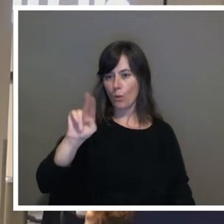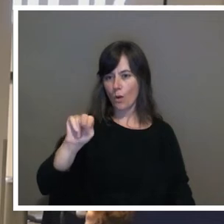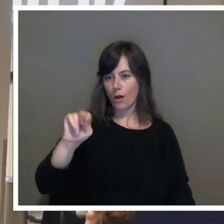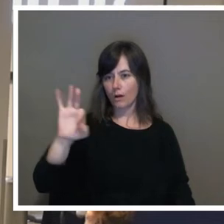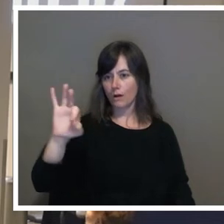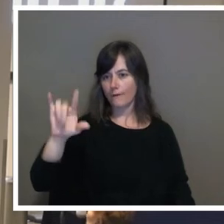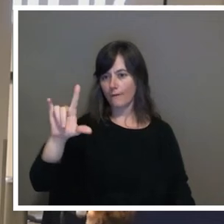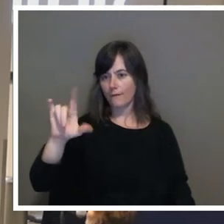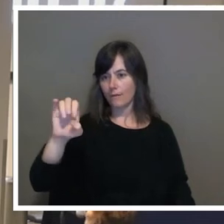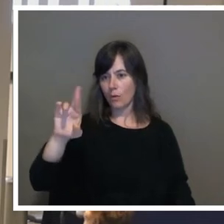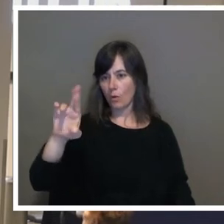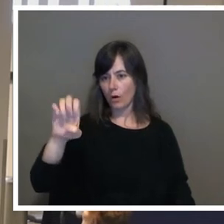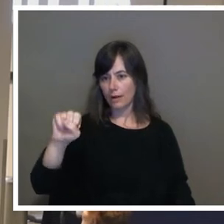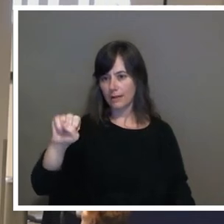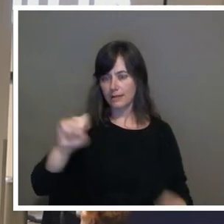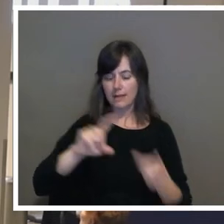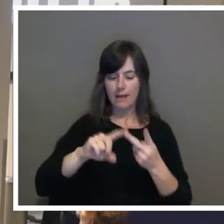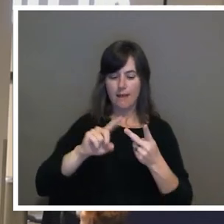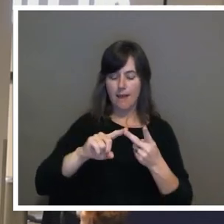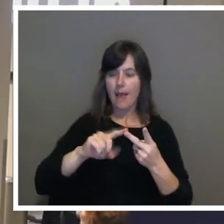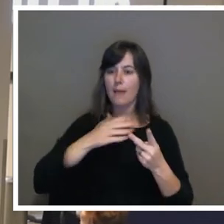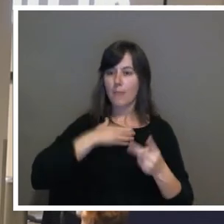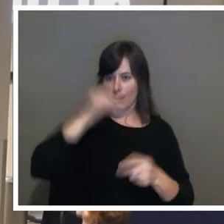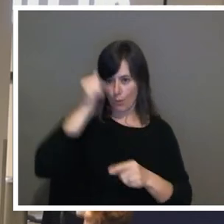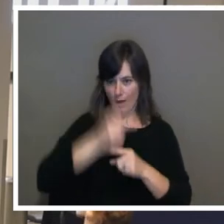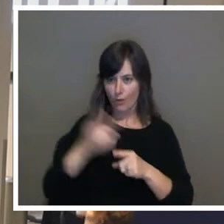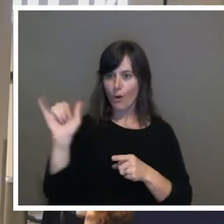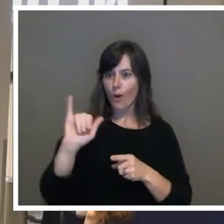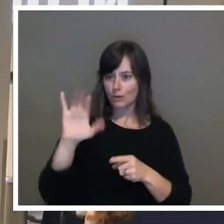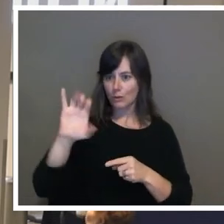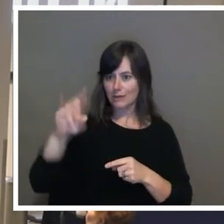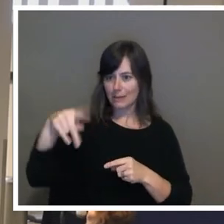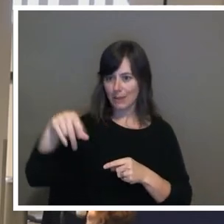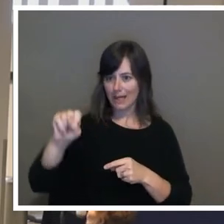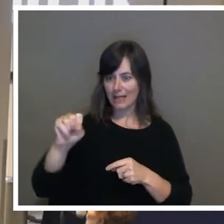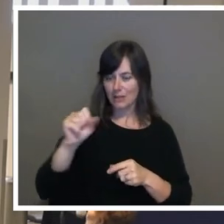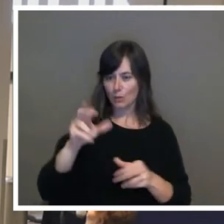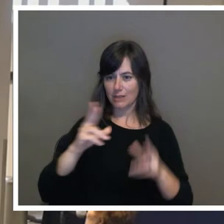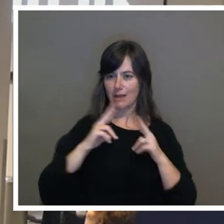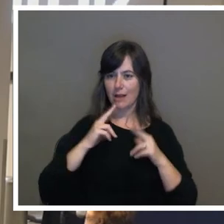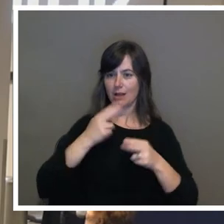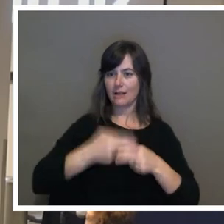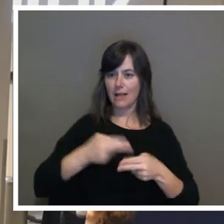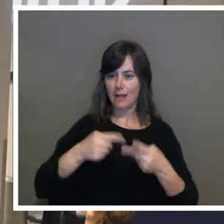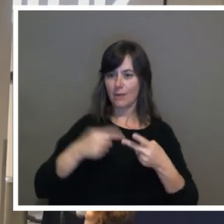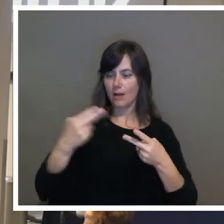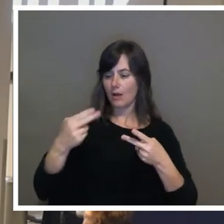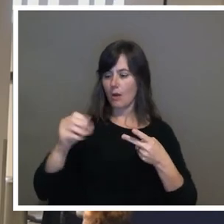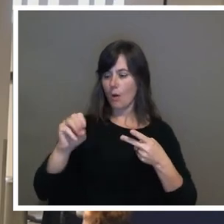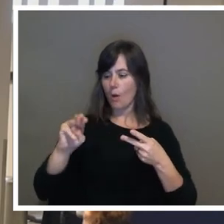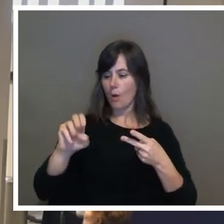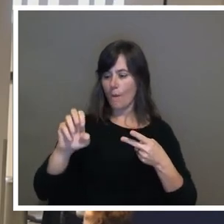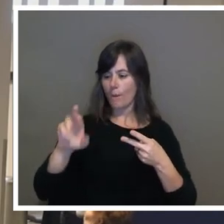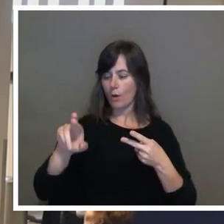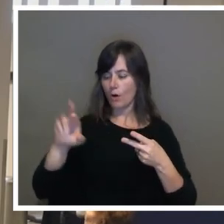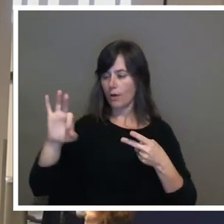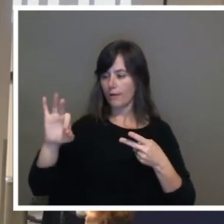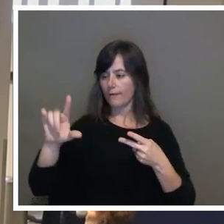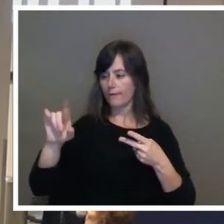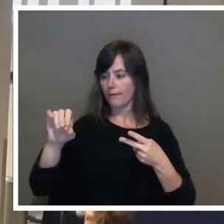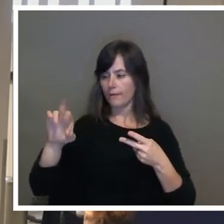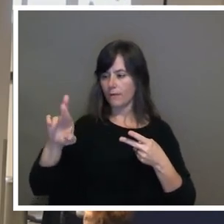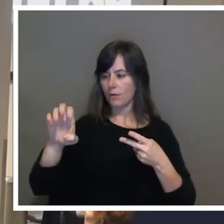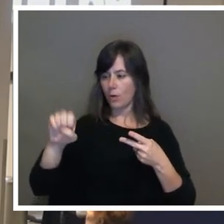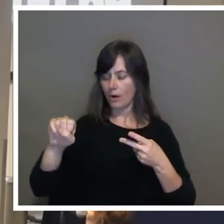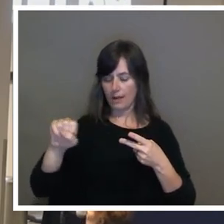brother retired from CPS Energy. His name is Homer Flores. In listening to a